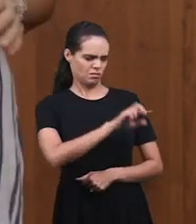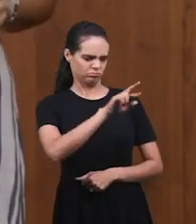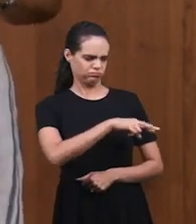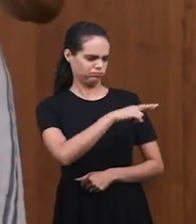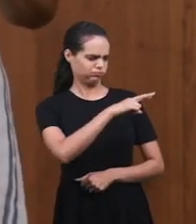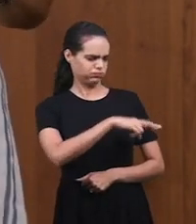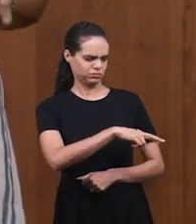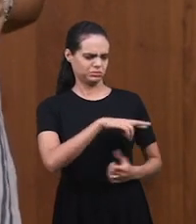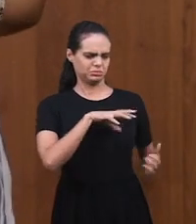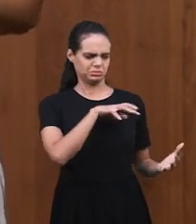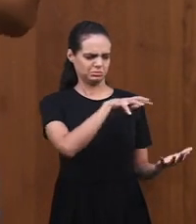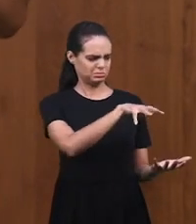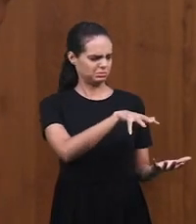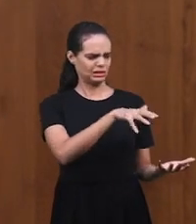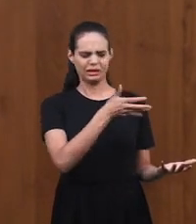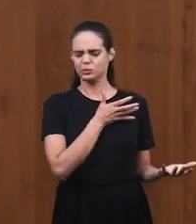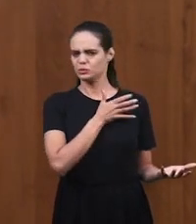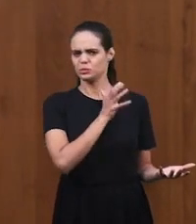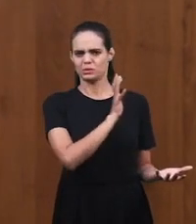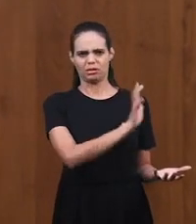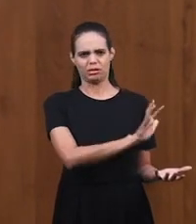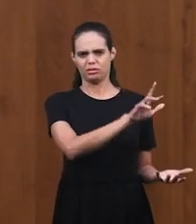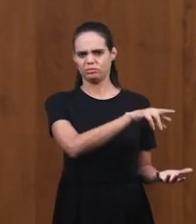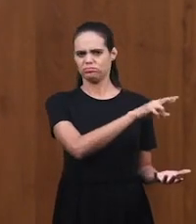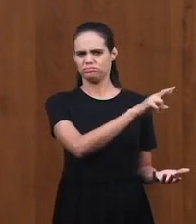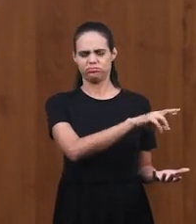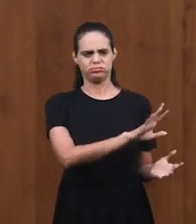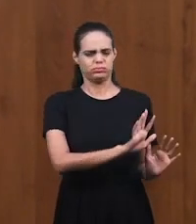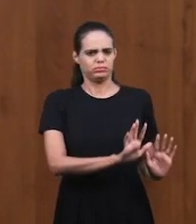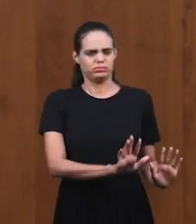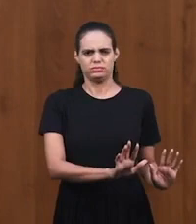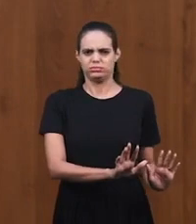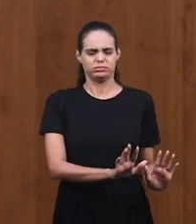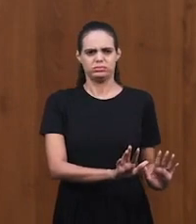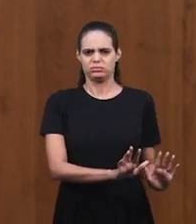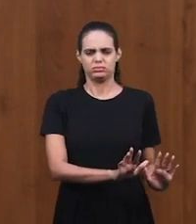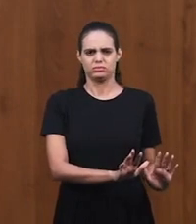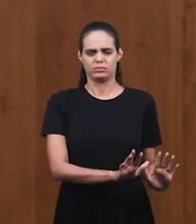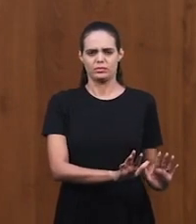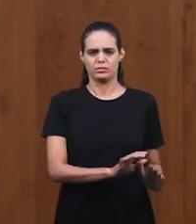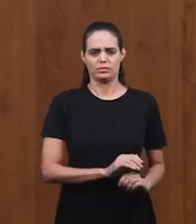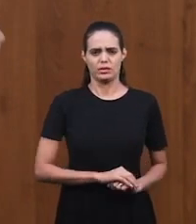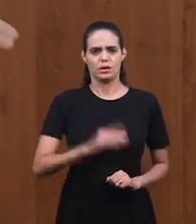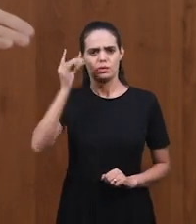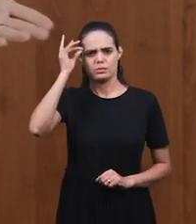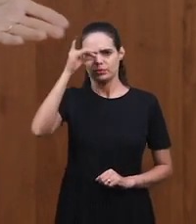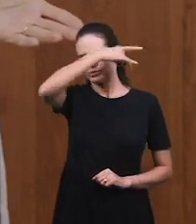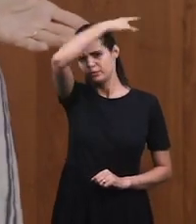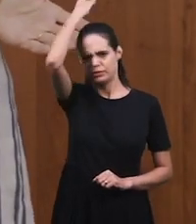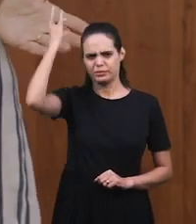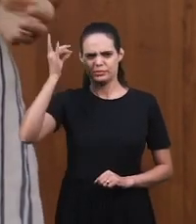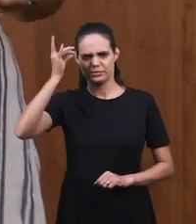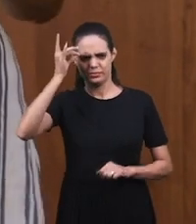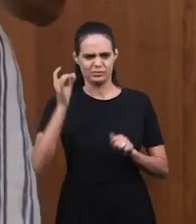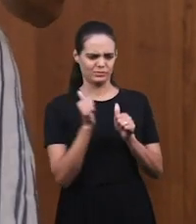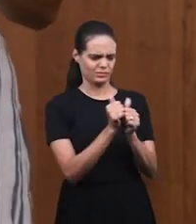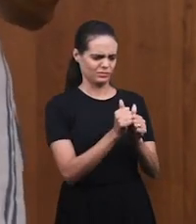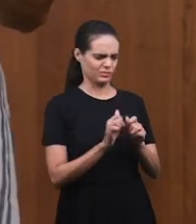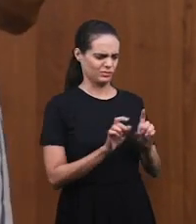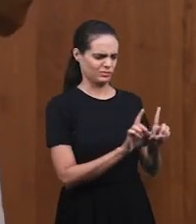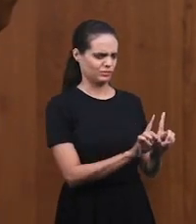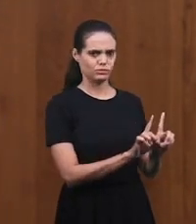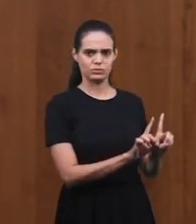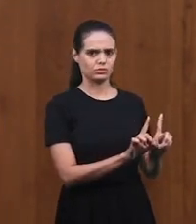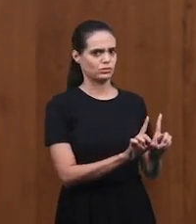away from the immoral, talks, and he goes away from the behaviors that does not please the Lord. And he